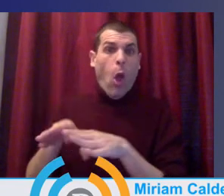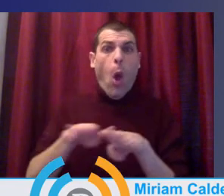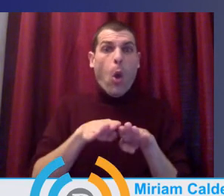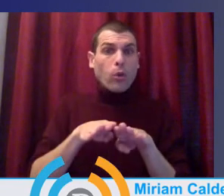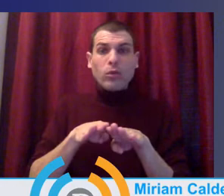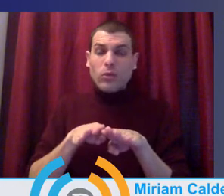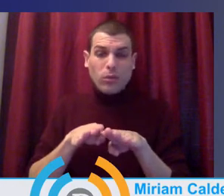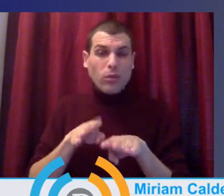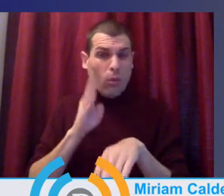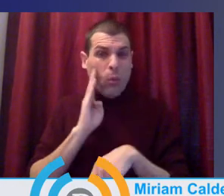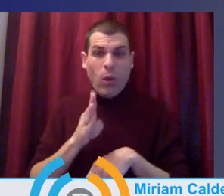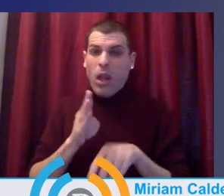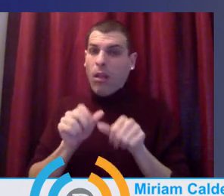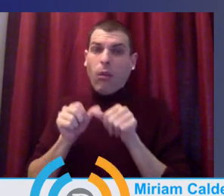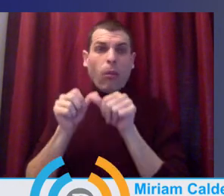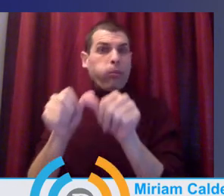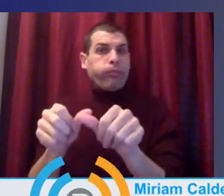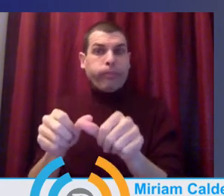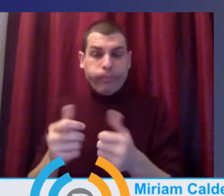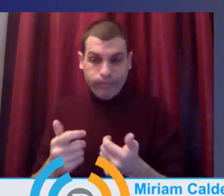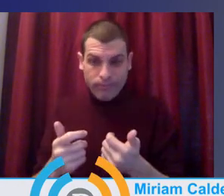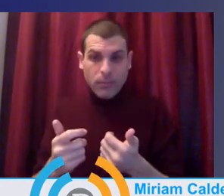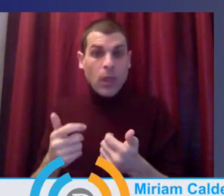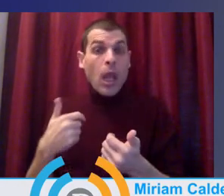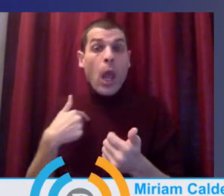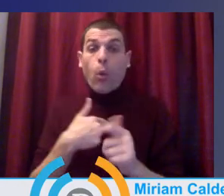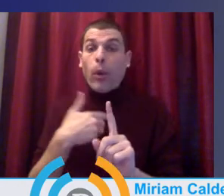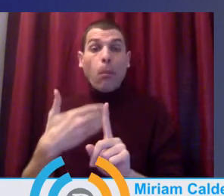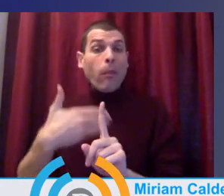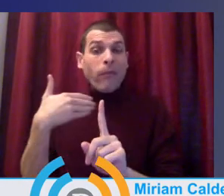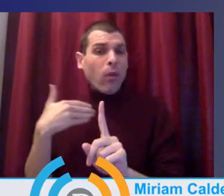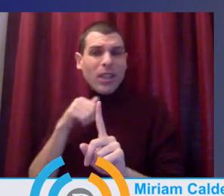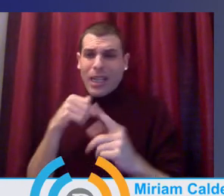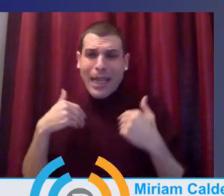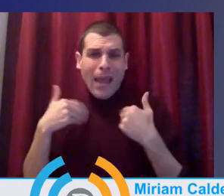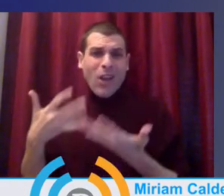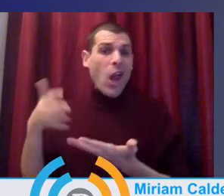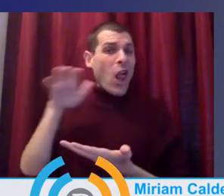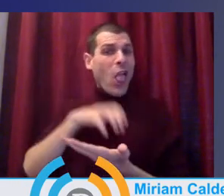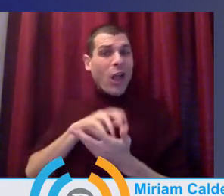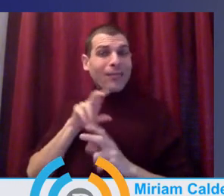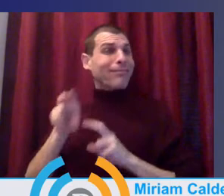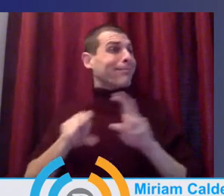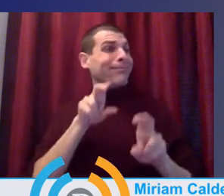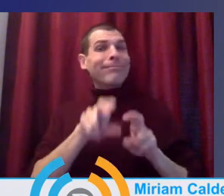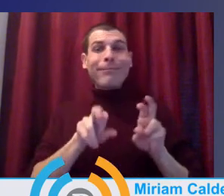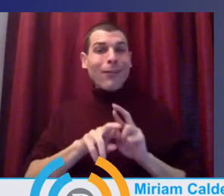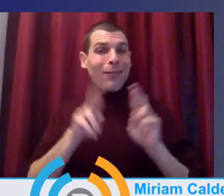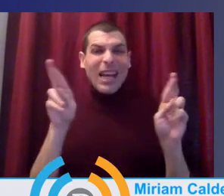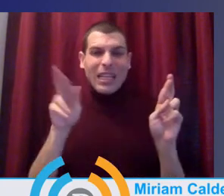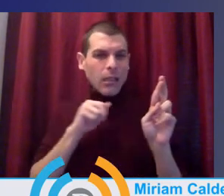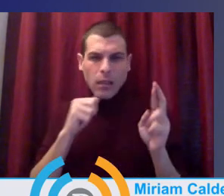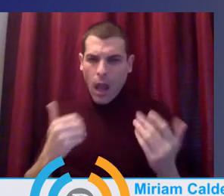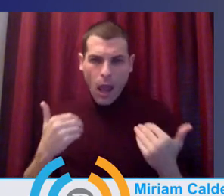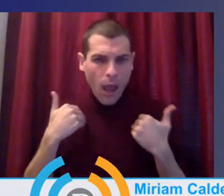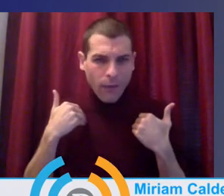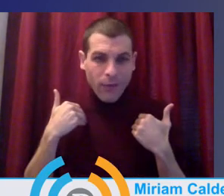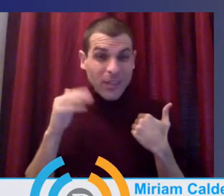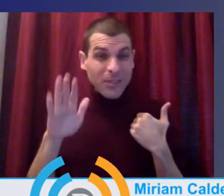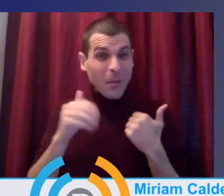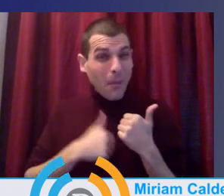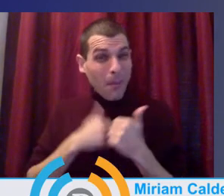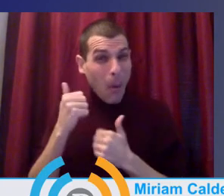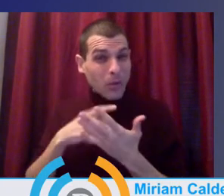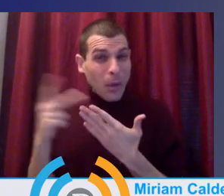means had this childcare supply pre-pandemic in our state. Fortunately, most of our childcare programs are managing to stay